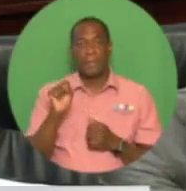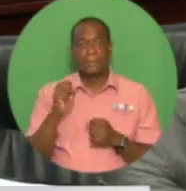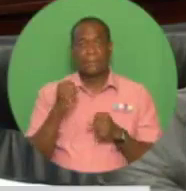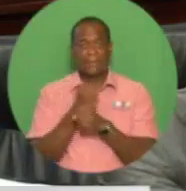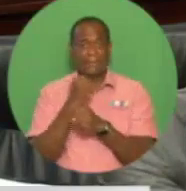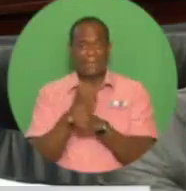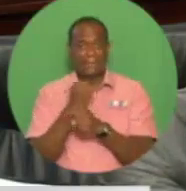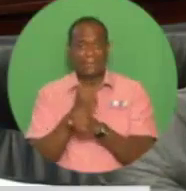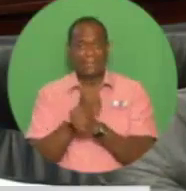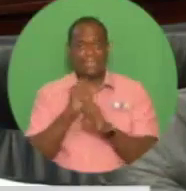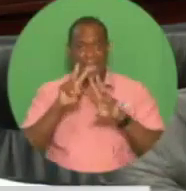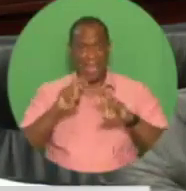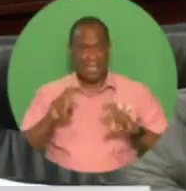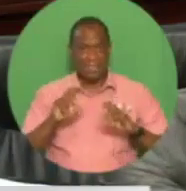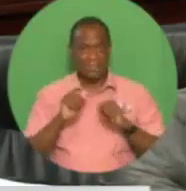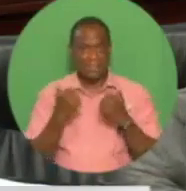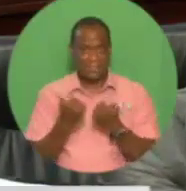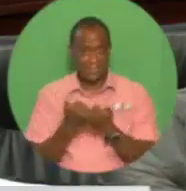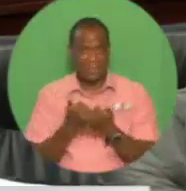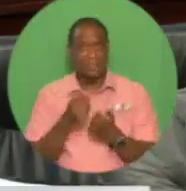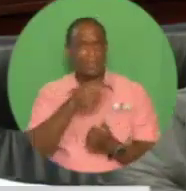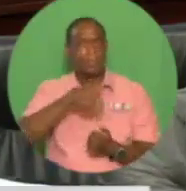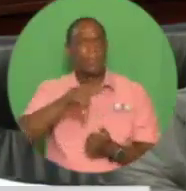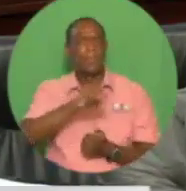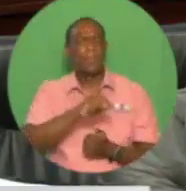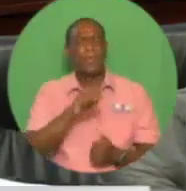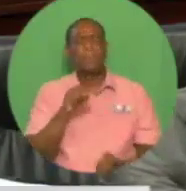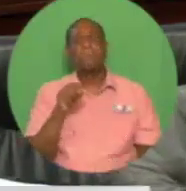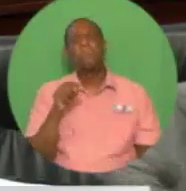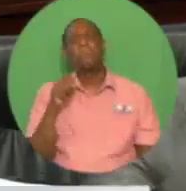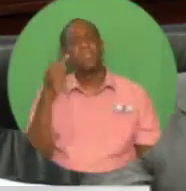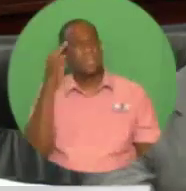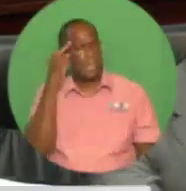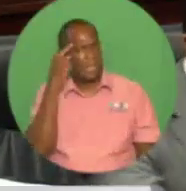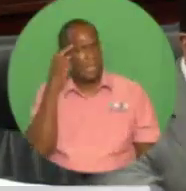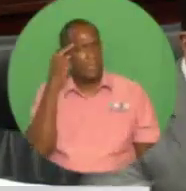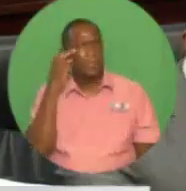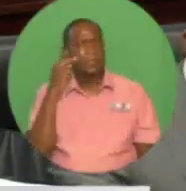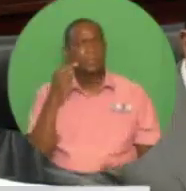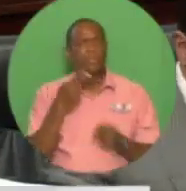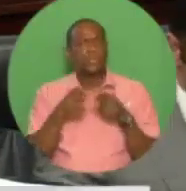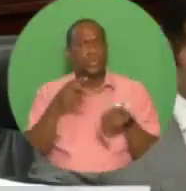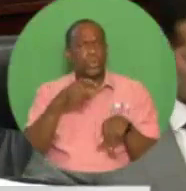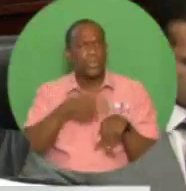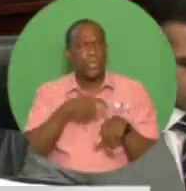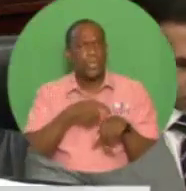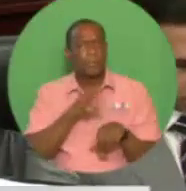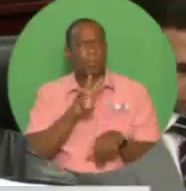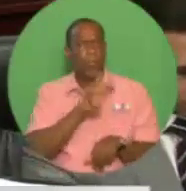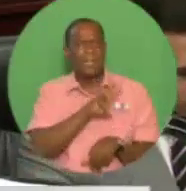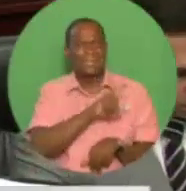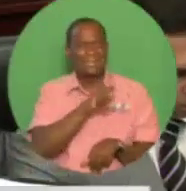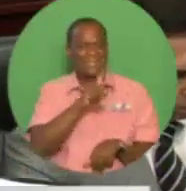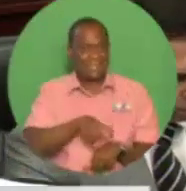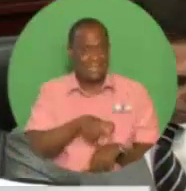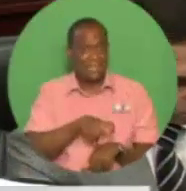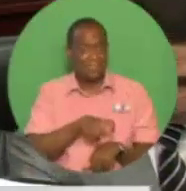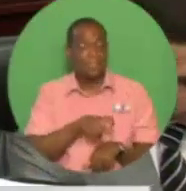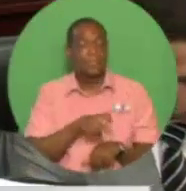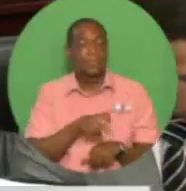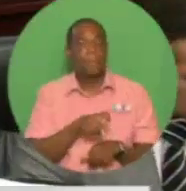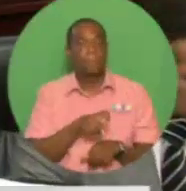Energy, has estimated in its short-term energy outlook that West Texas Intermediate WTI oil